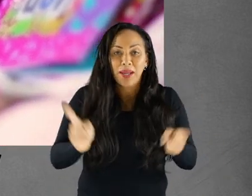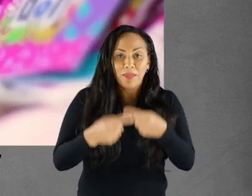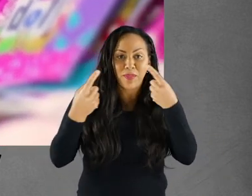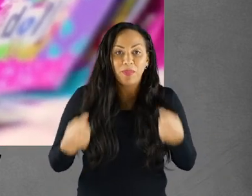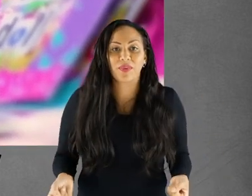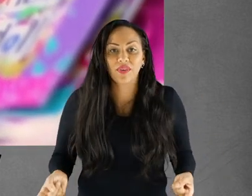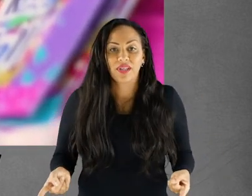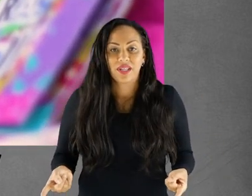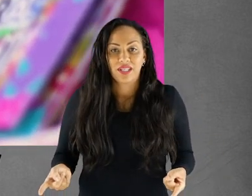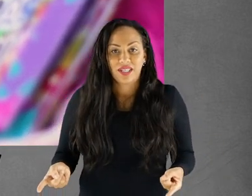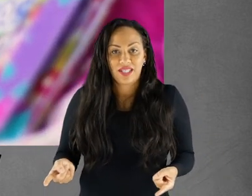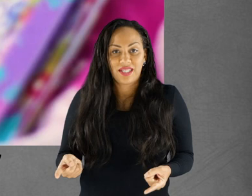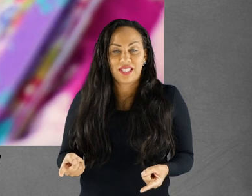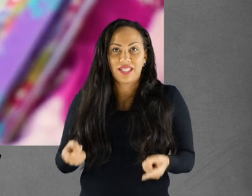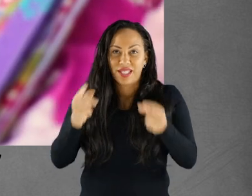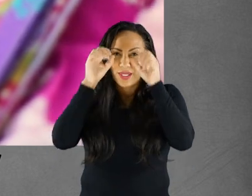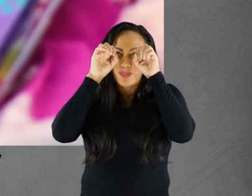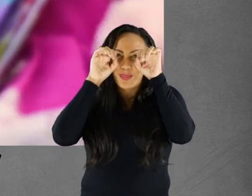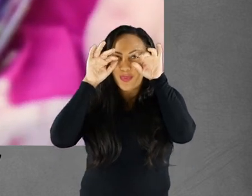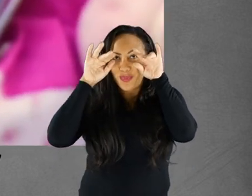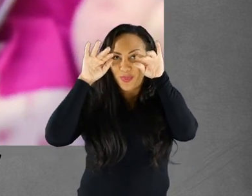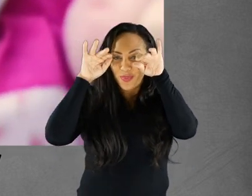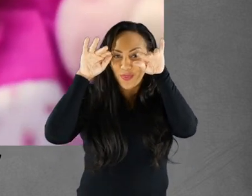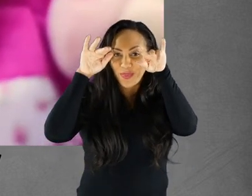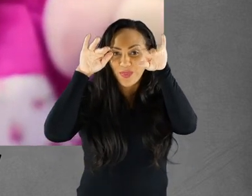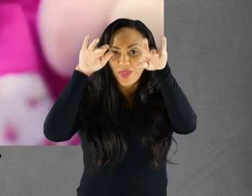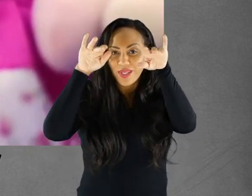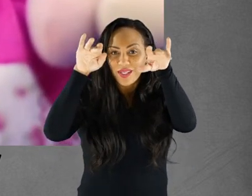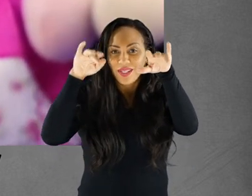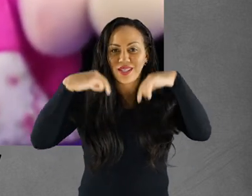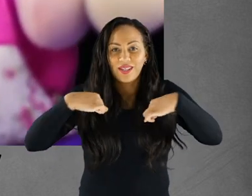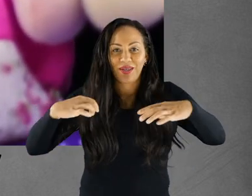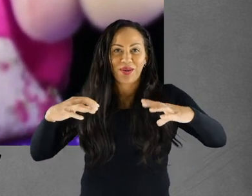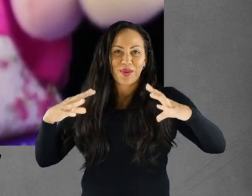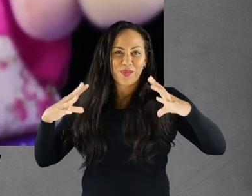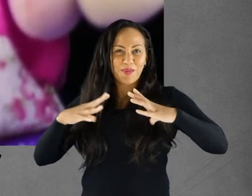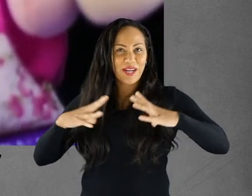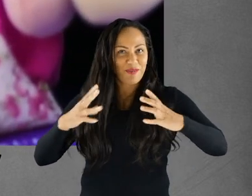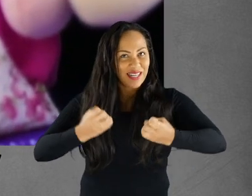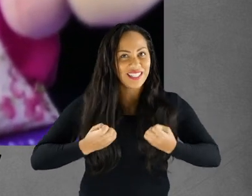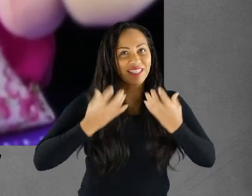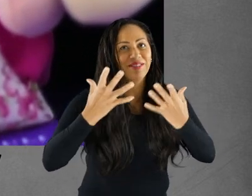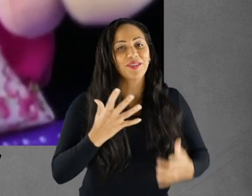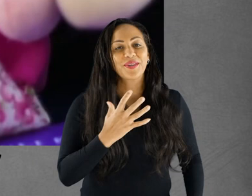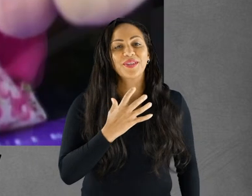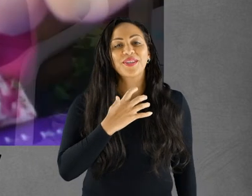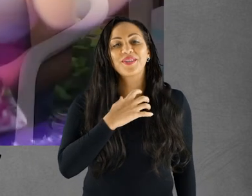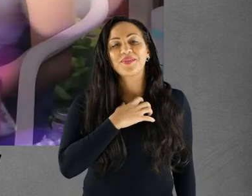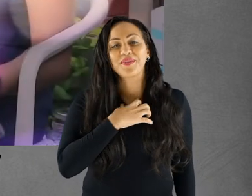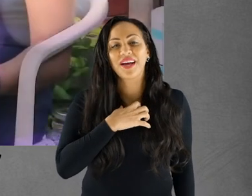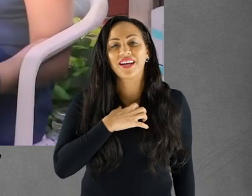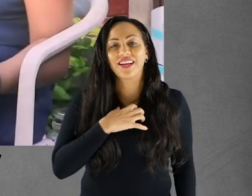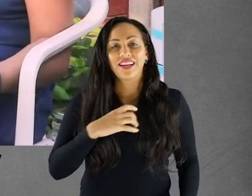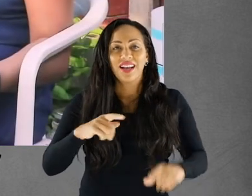Shining, diamond, secret eyes. Always ready to give you a surprise. Like a